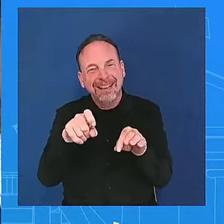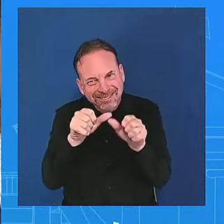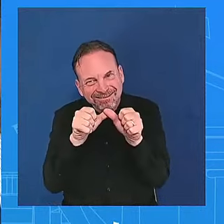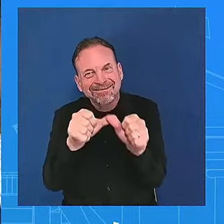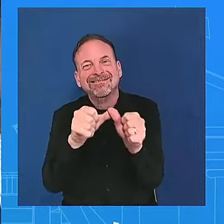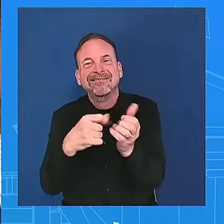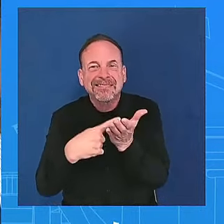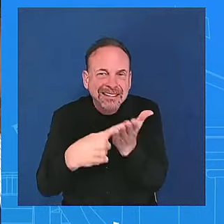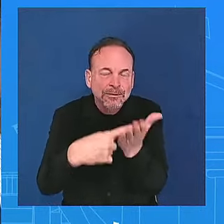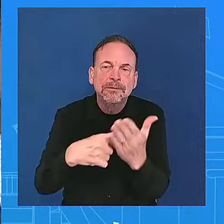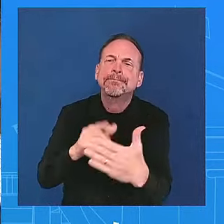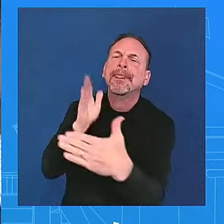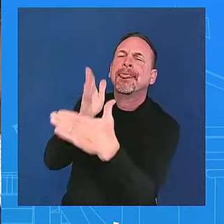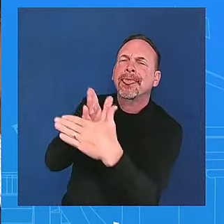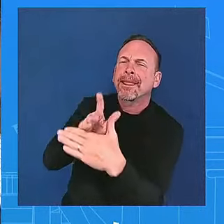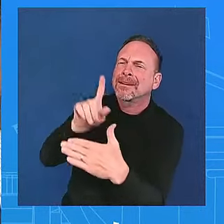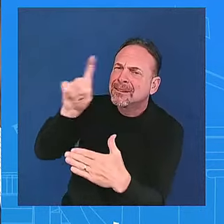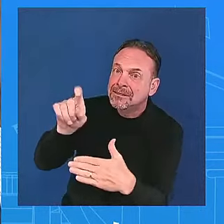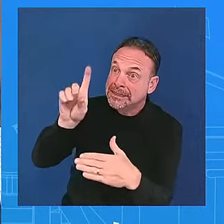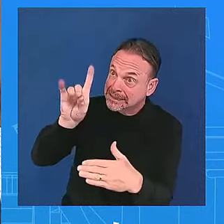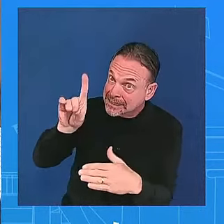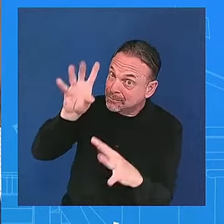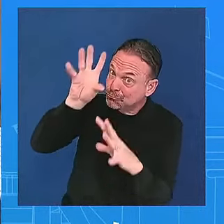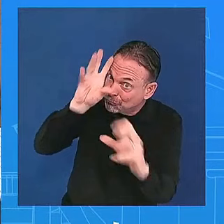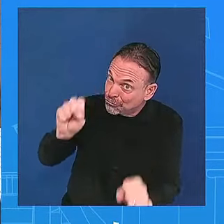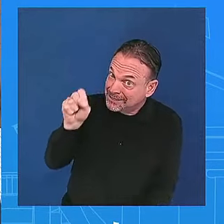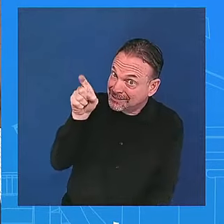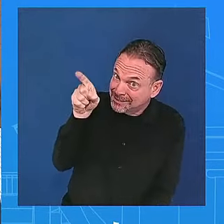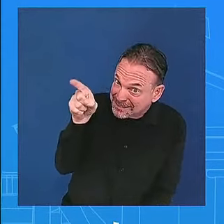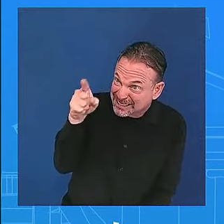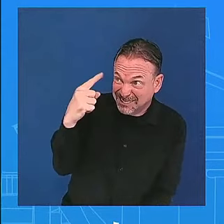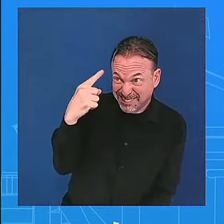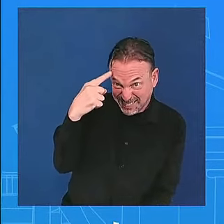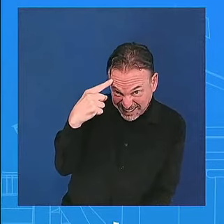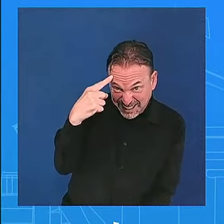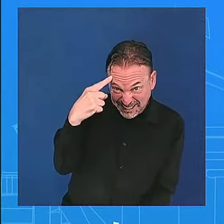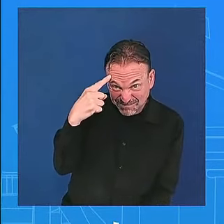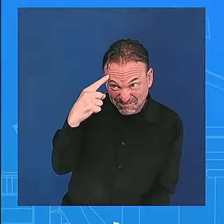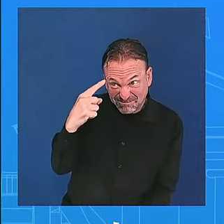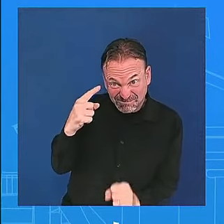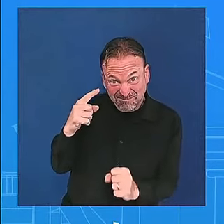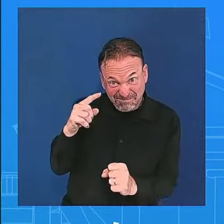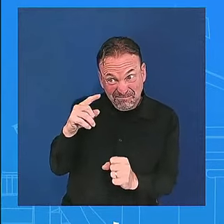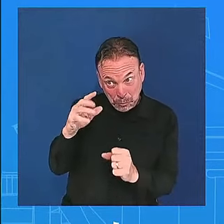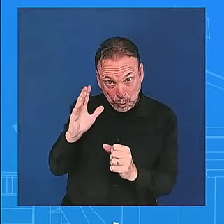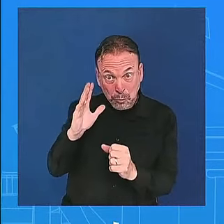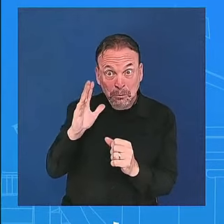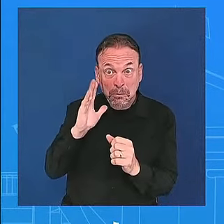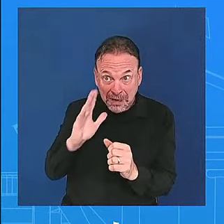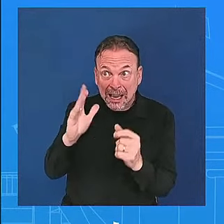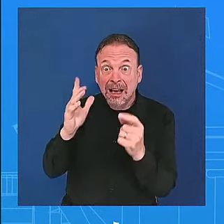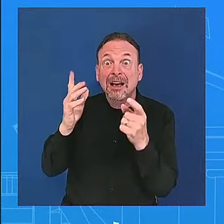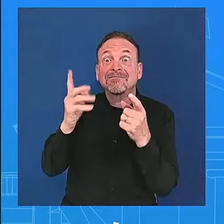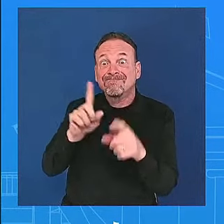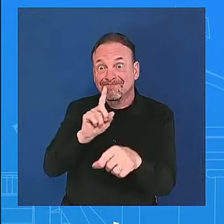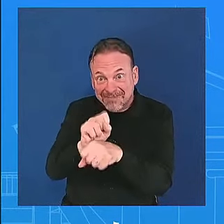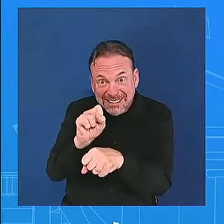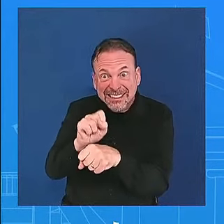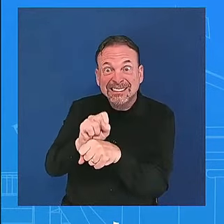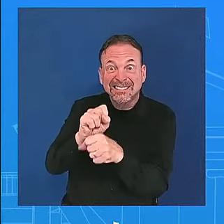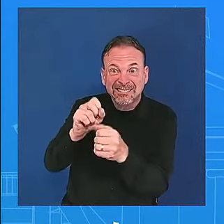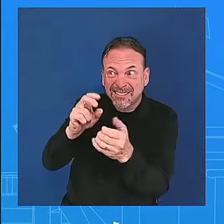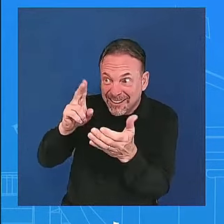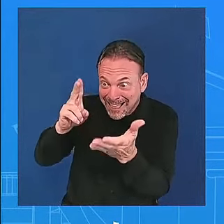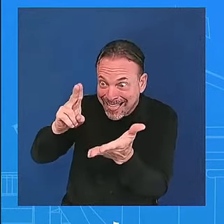that a diplomatic solution was within reach we want to work and focus on getting that diplomatic solution along the blue line